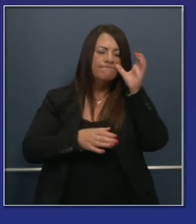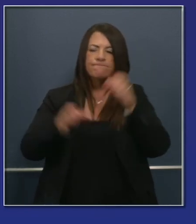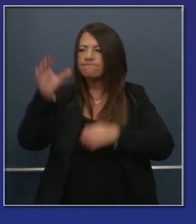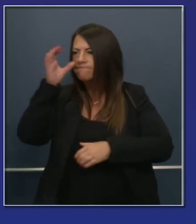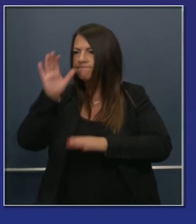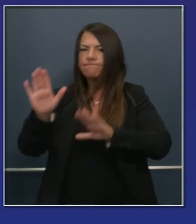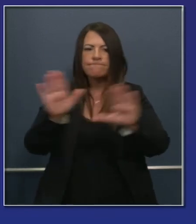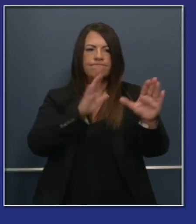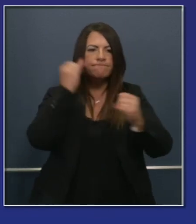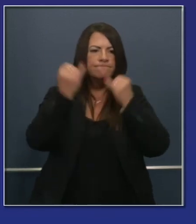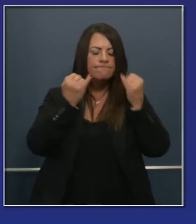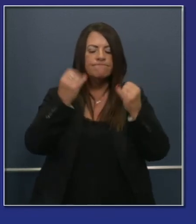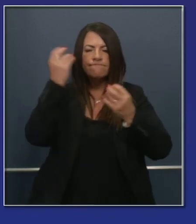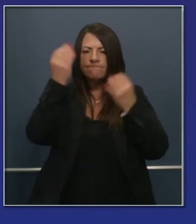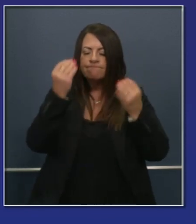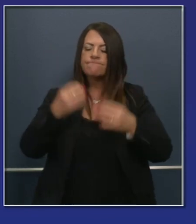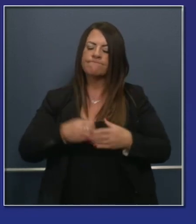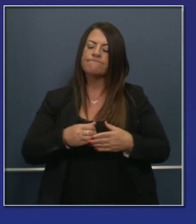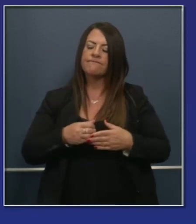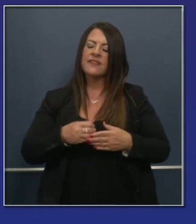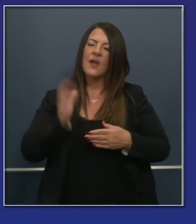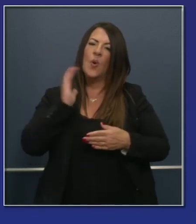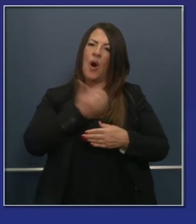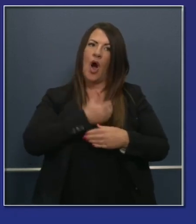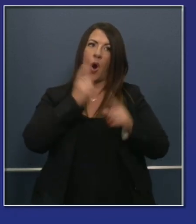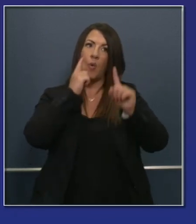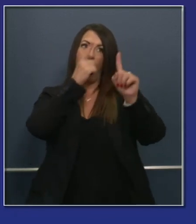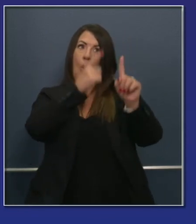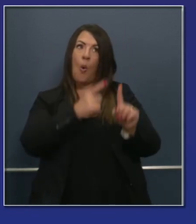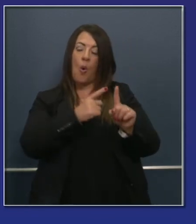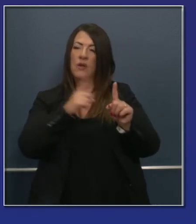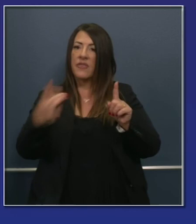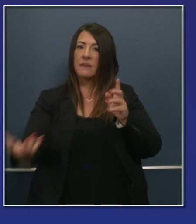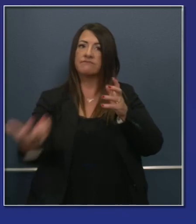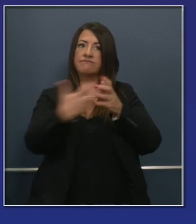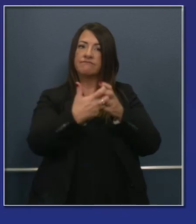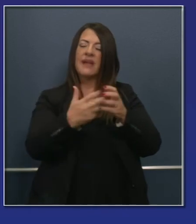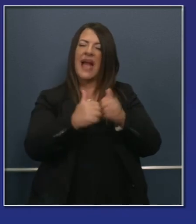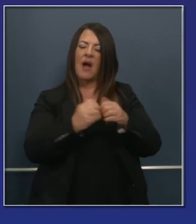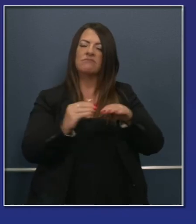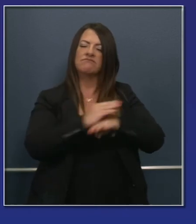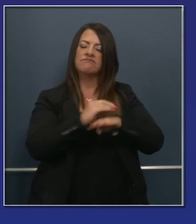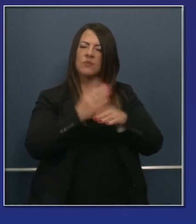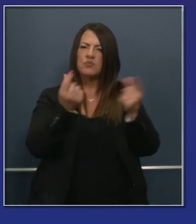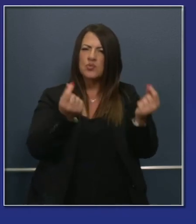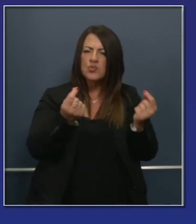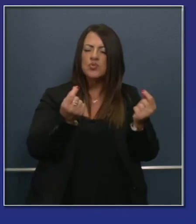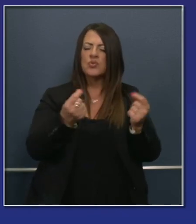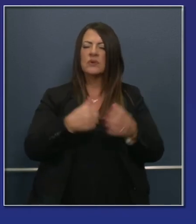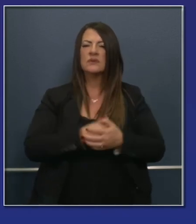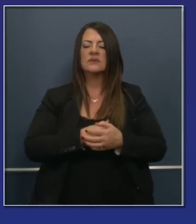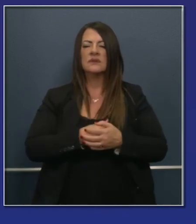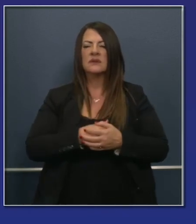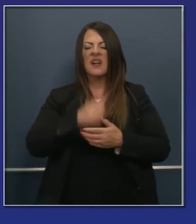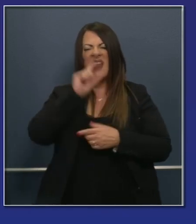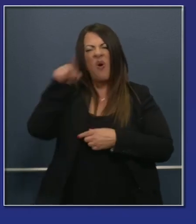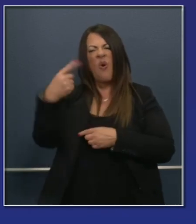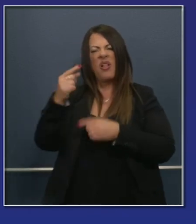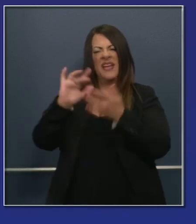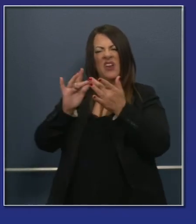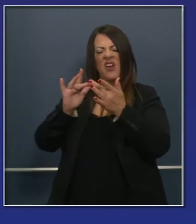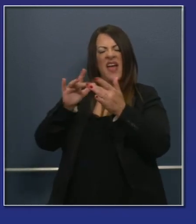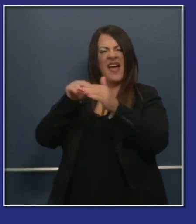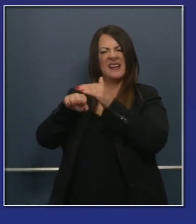a lot of those thoughts. We have specific goals as it relates to not just access to the Internet, but